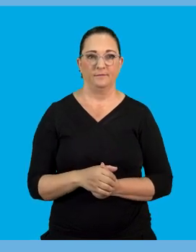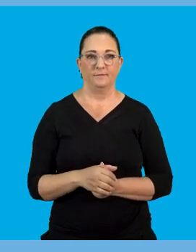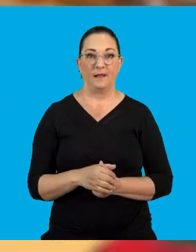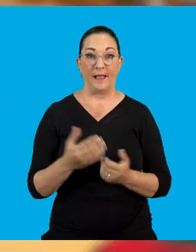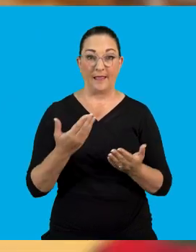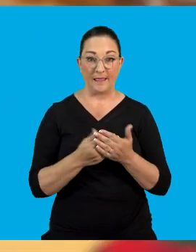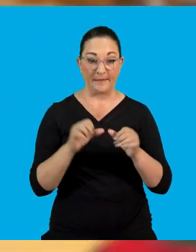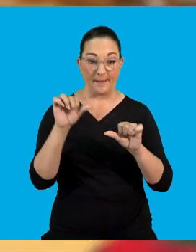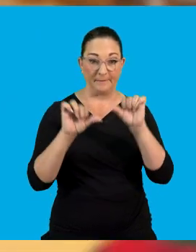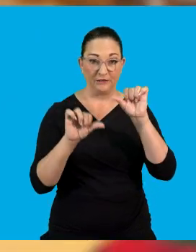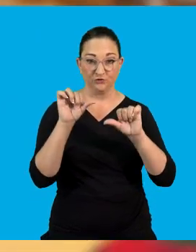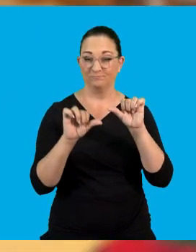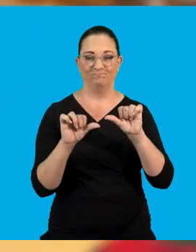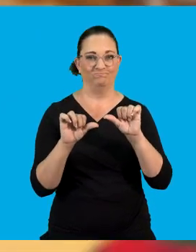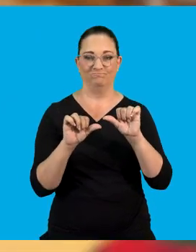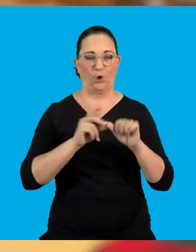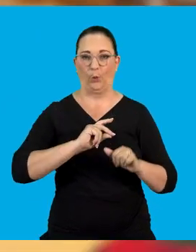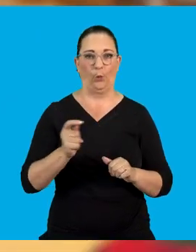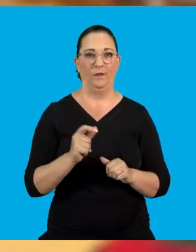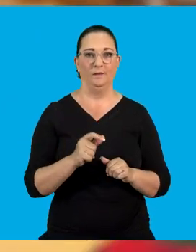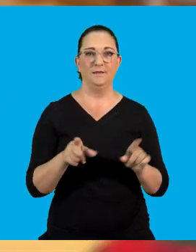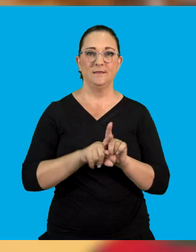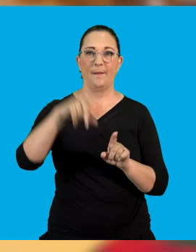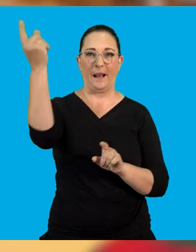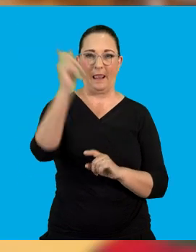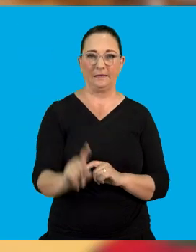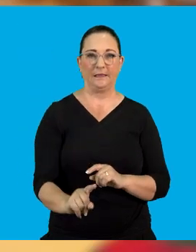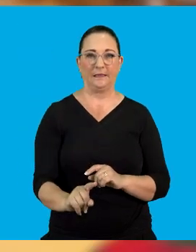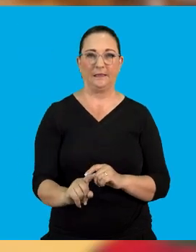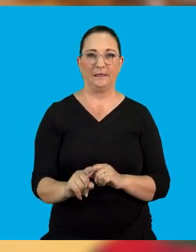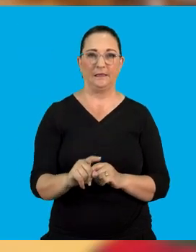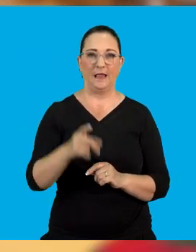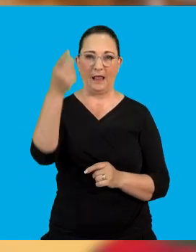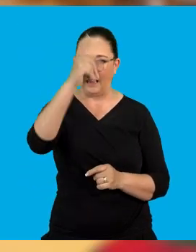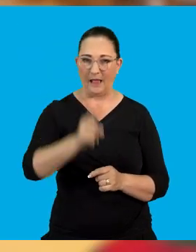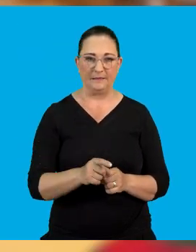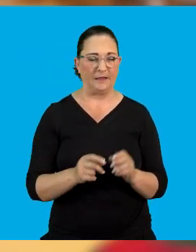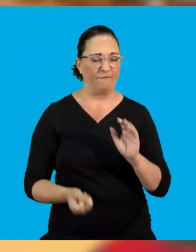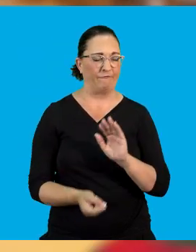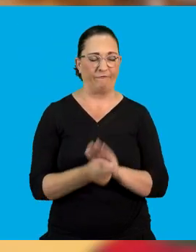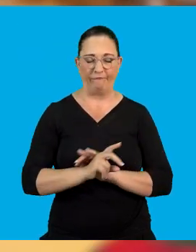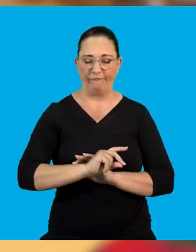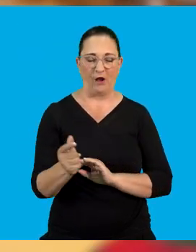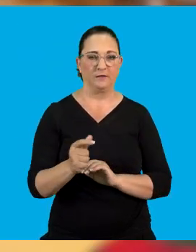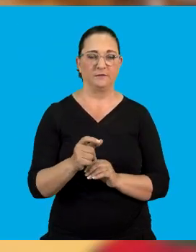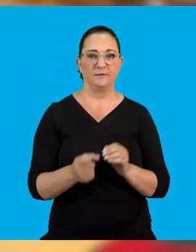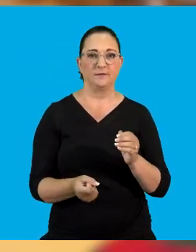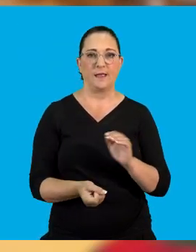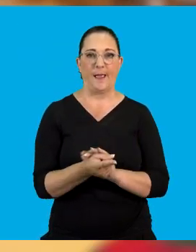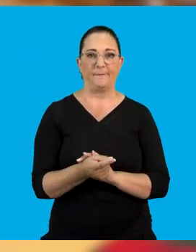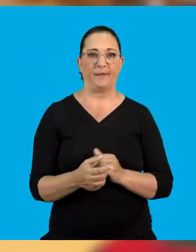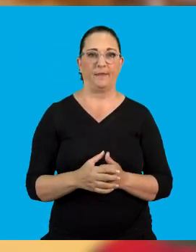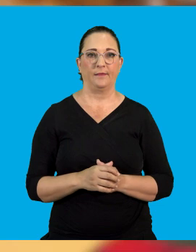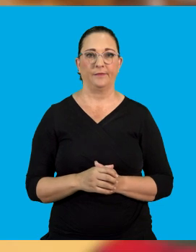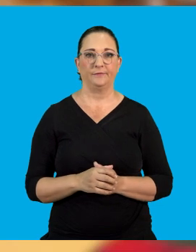a point that we cannot be able to measure it. Now what do I mean by that when lightning happens we know that lightning happens so fast. So now that's also